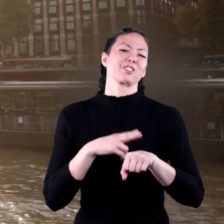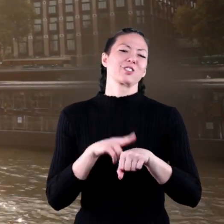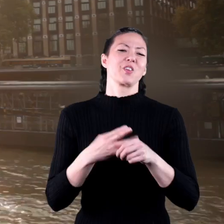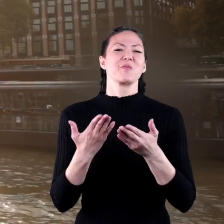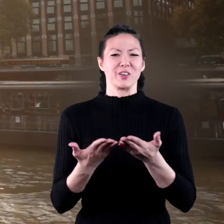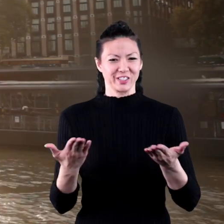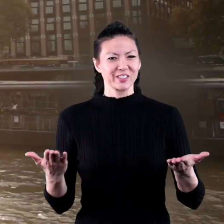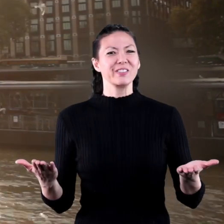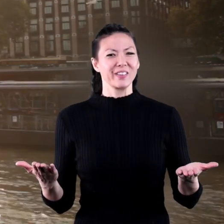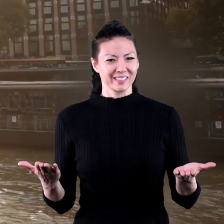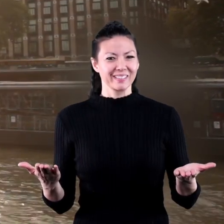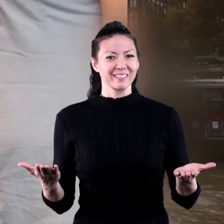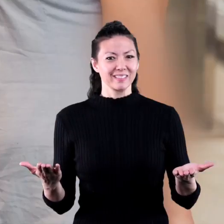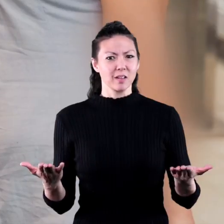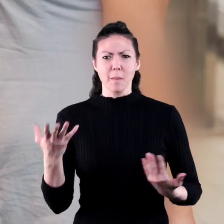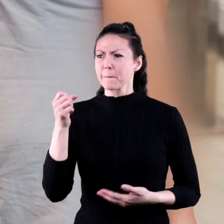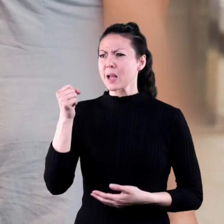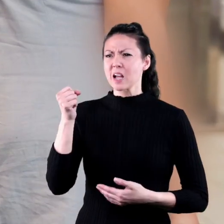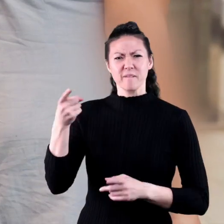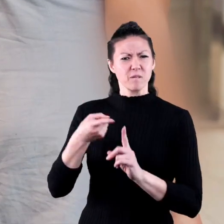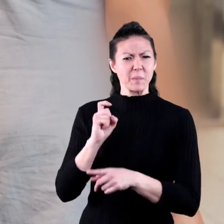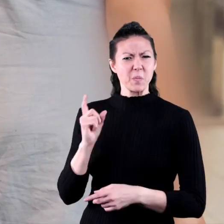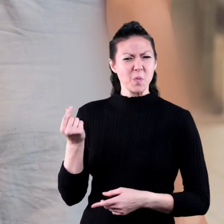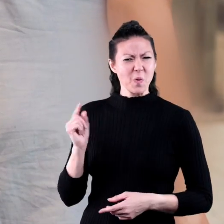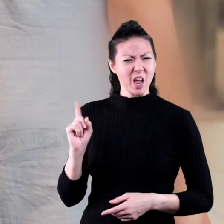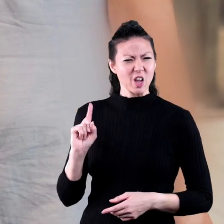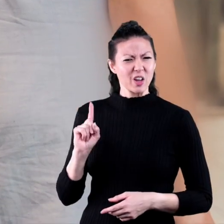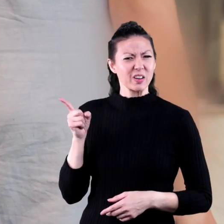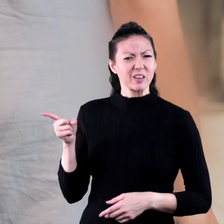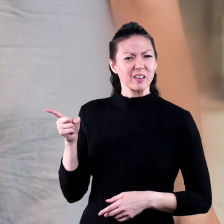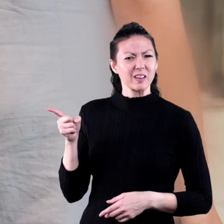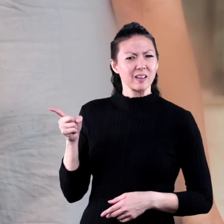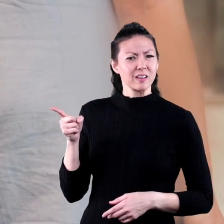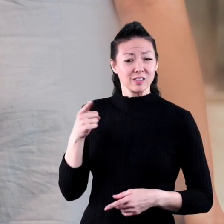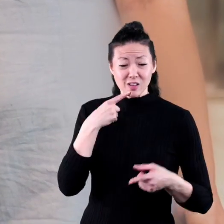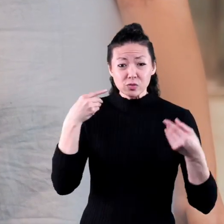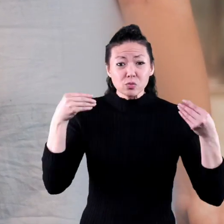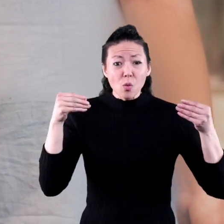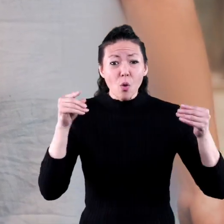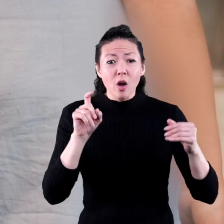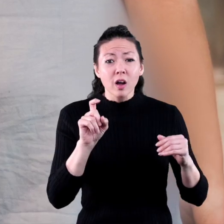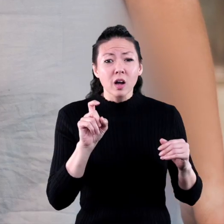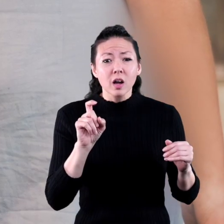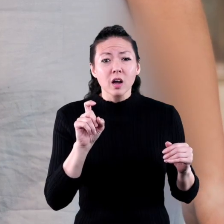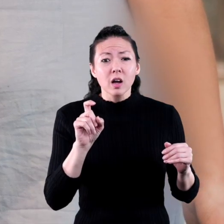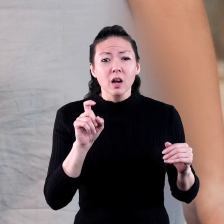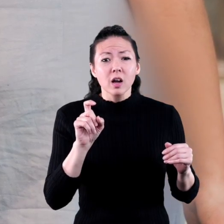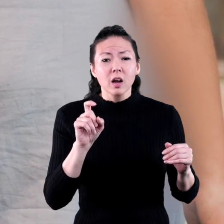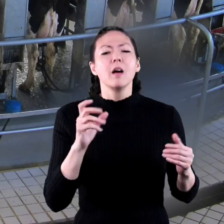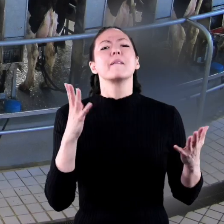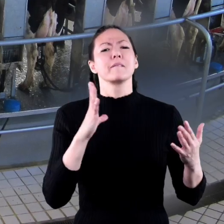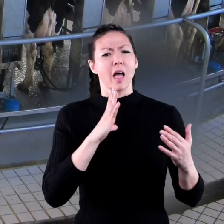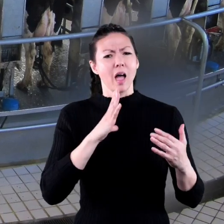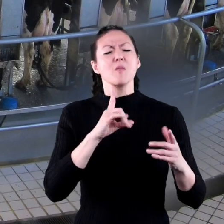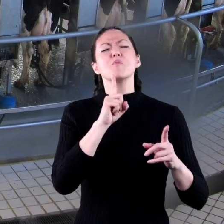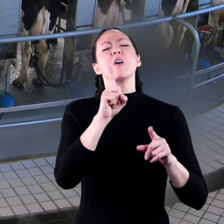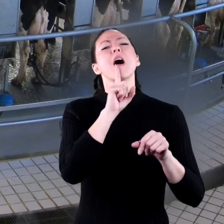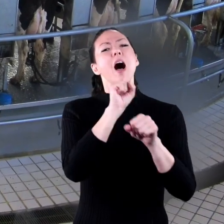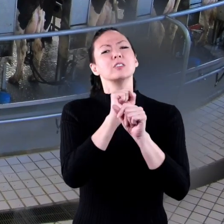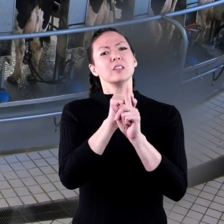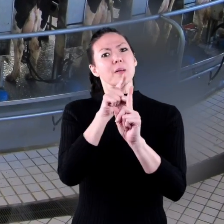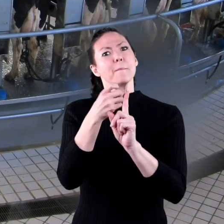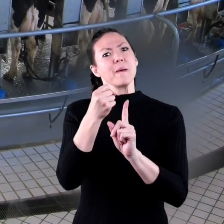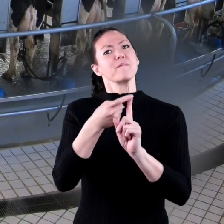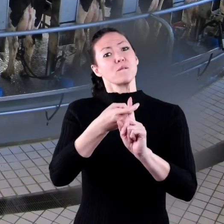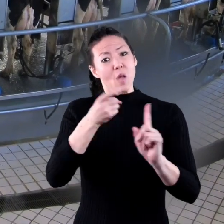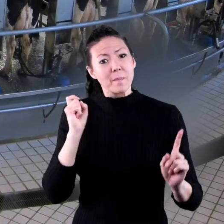Natural resources! Where does milk come from? Did you say the store? Where does it